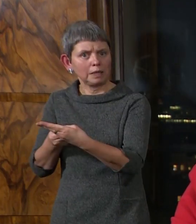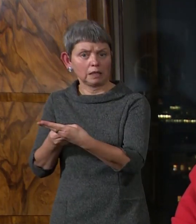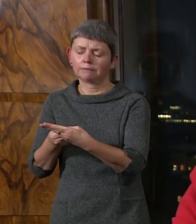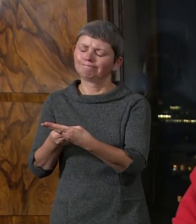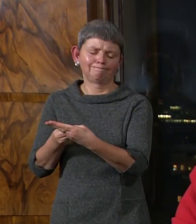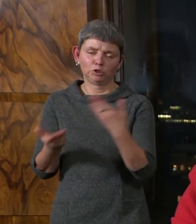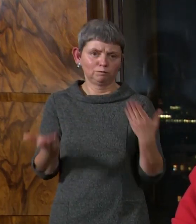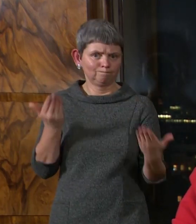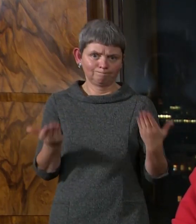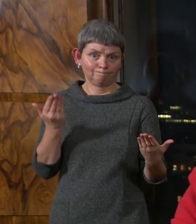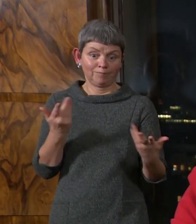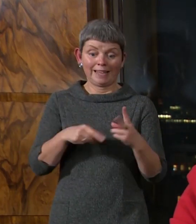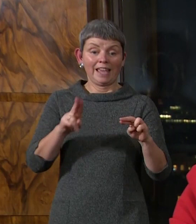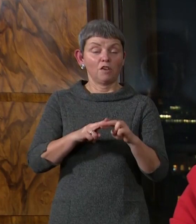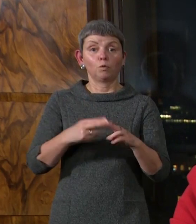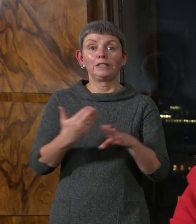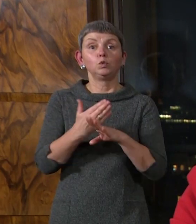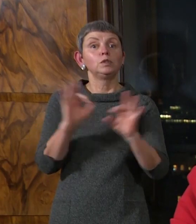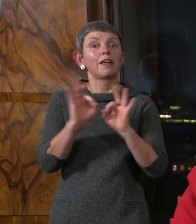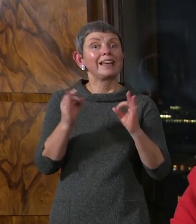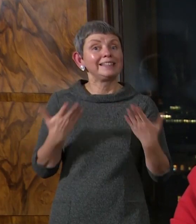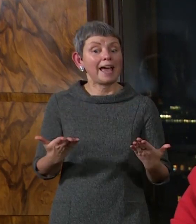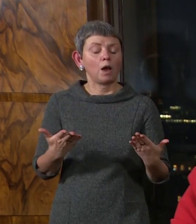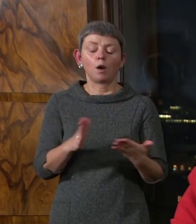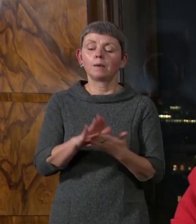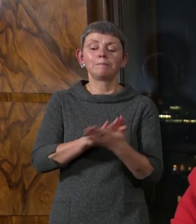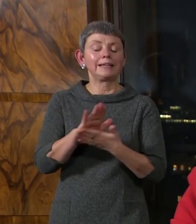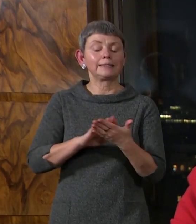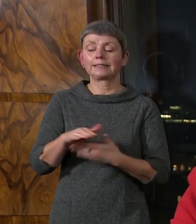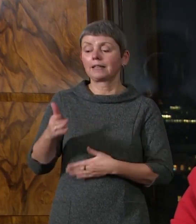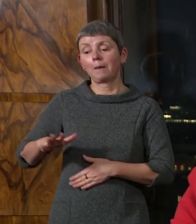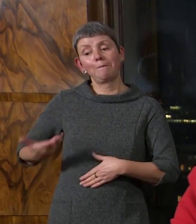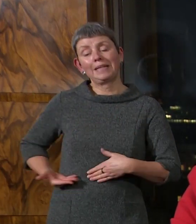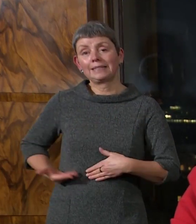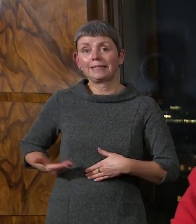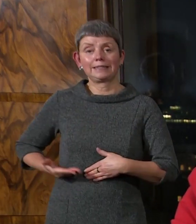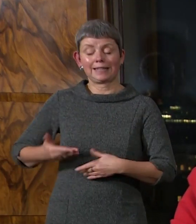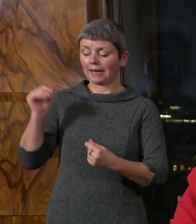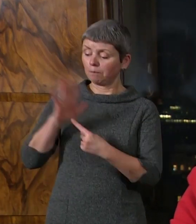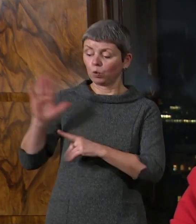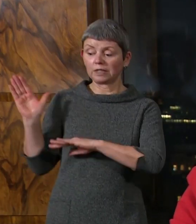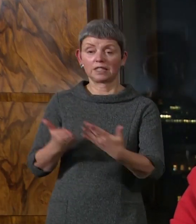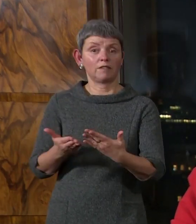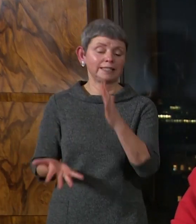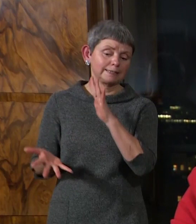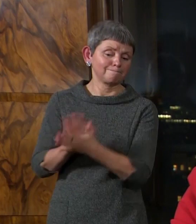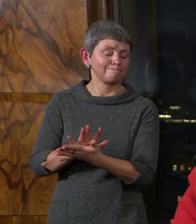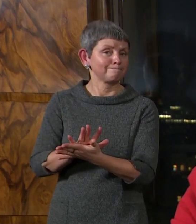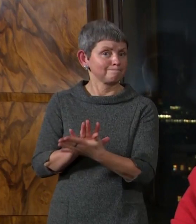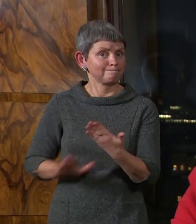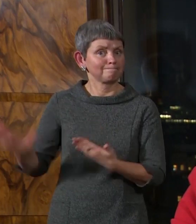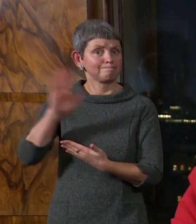act now to protect health, Omicron will inflict untold damage on businesses and critical services across Scotland.